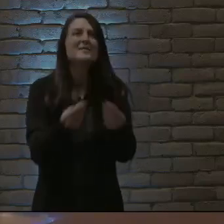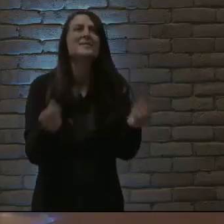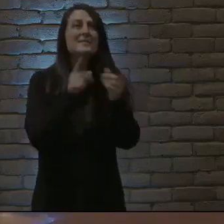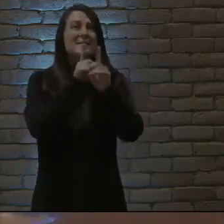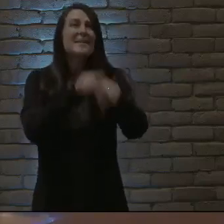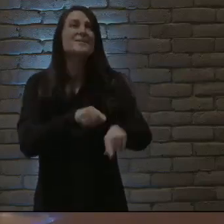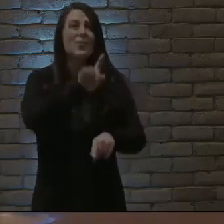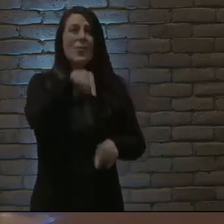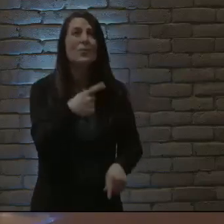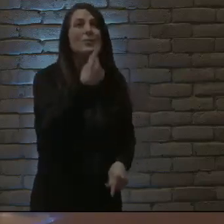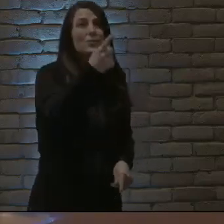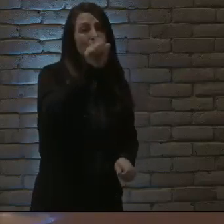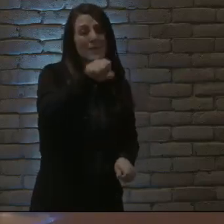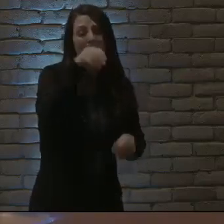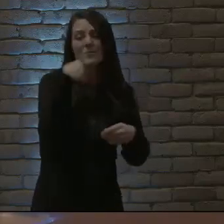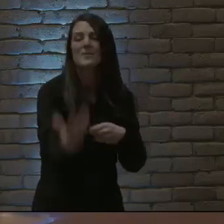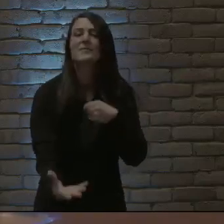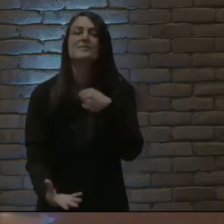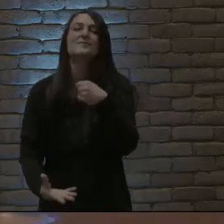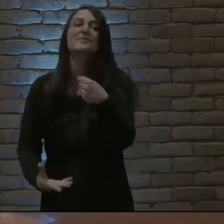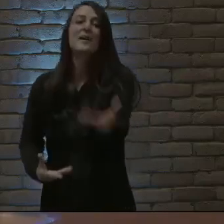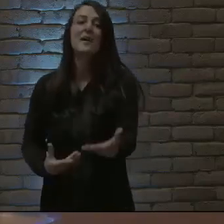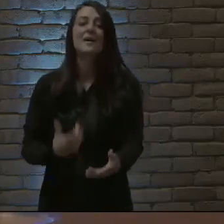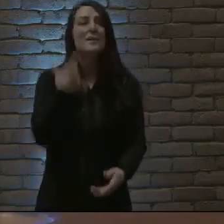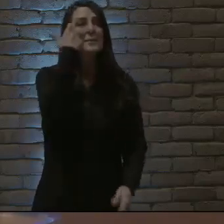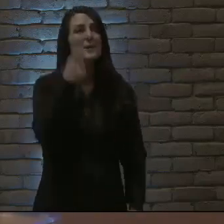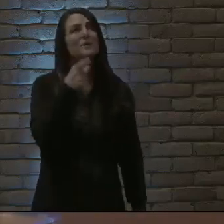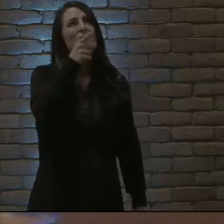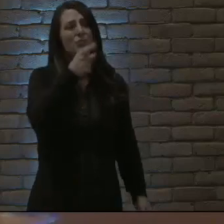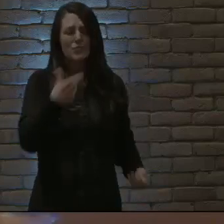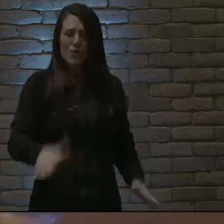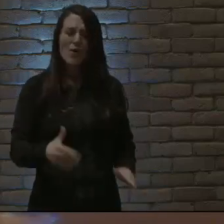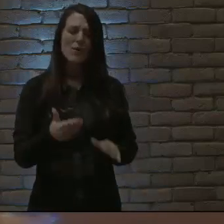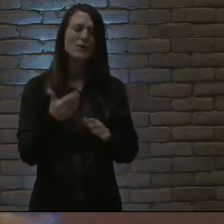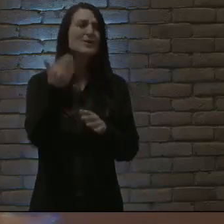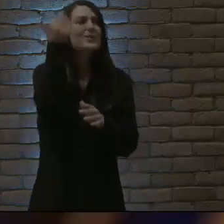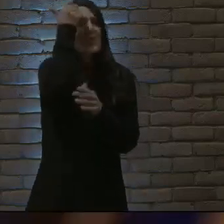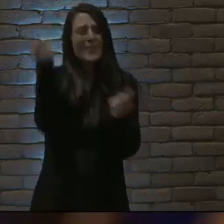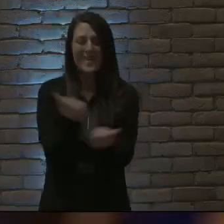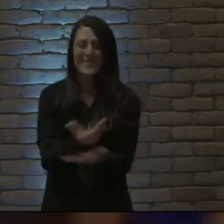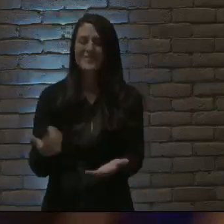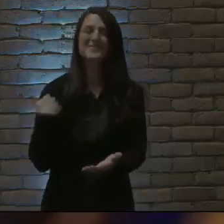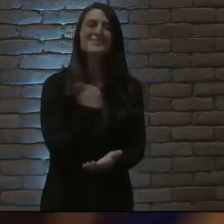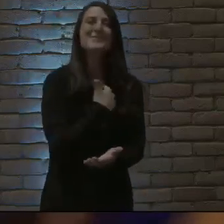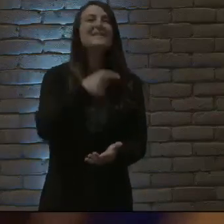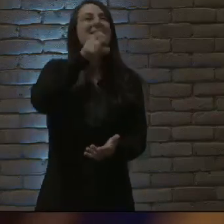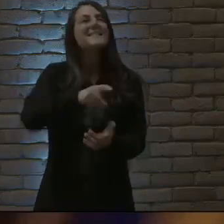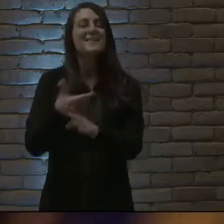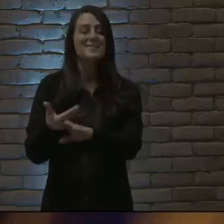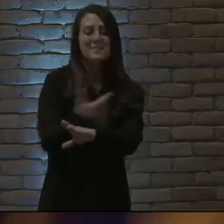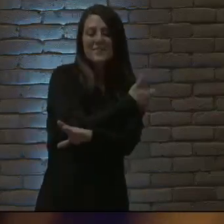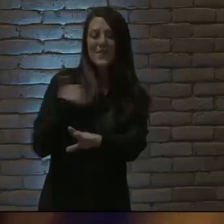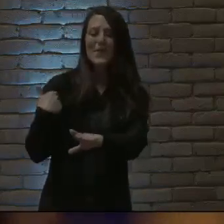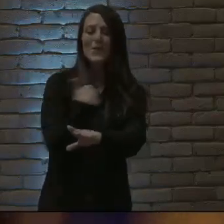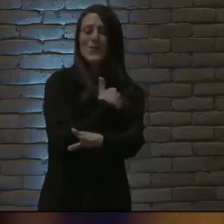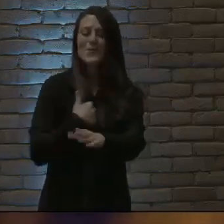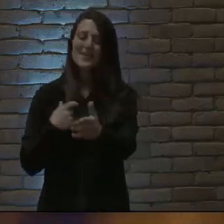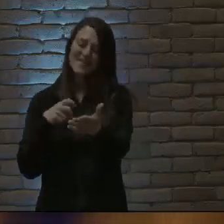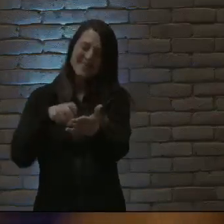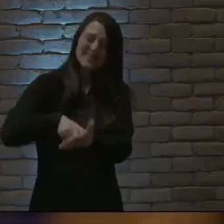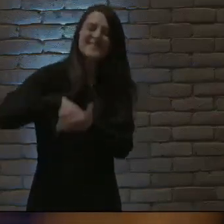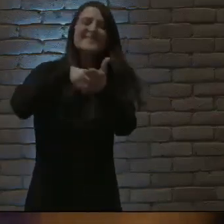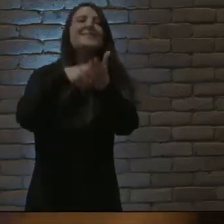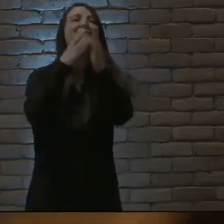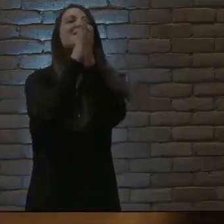You provide Cause you know just what we need Before